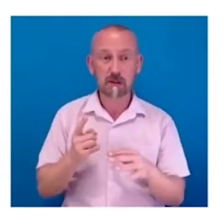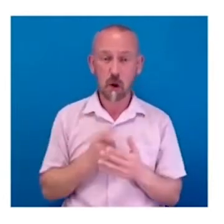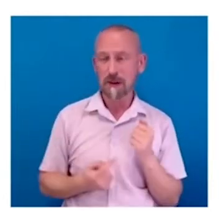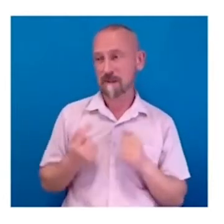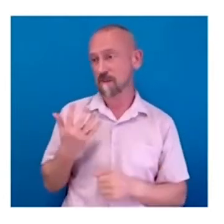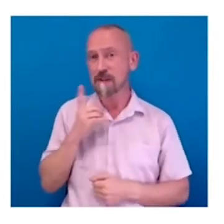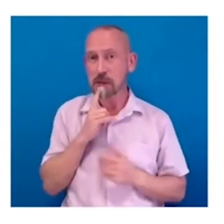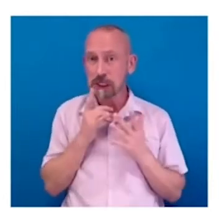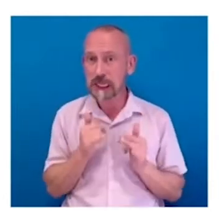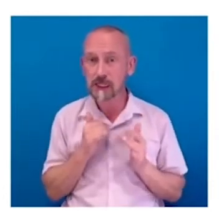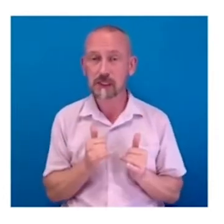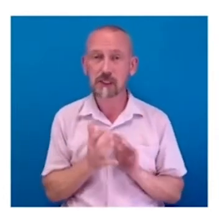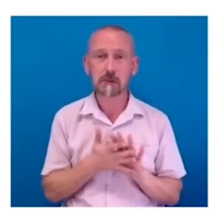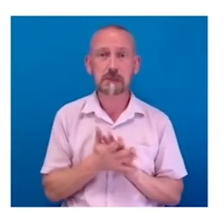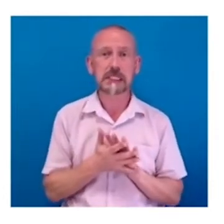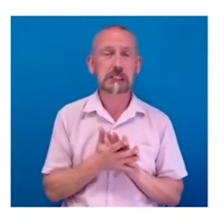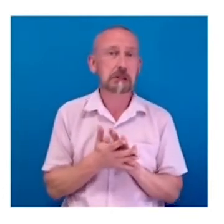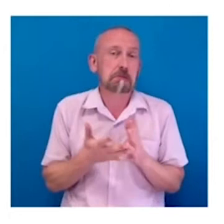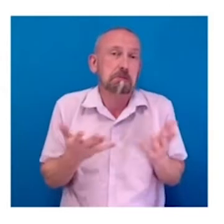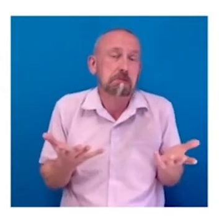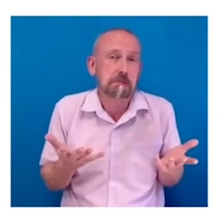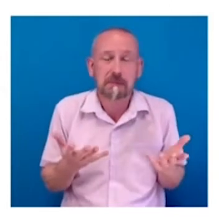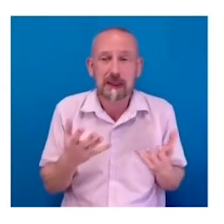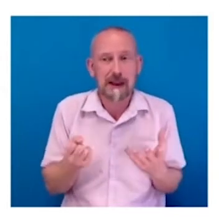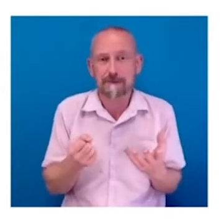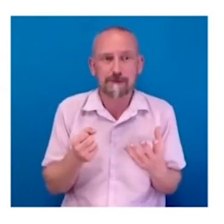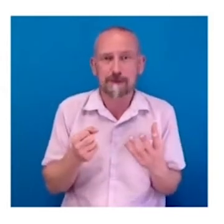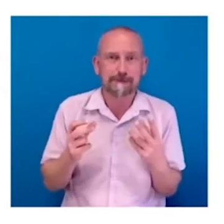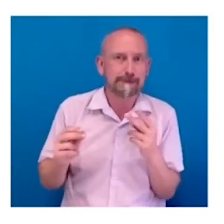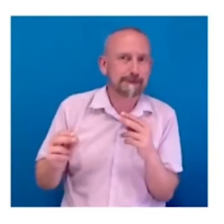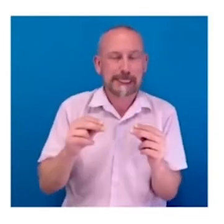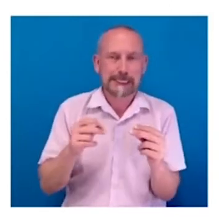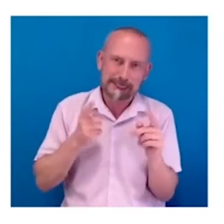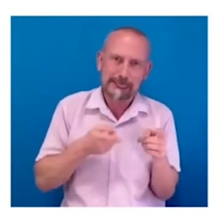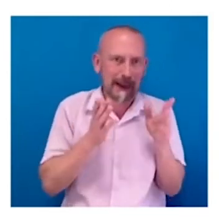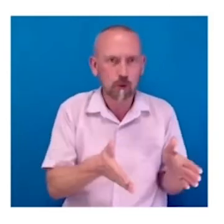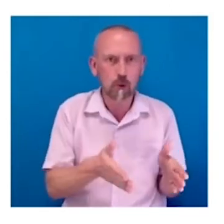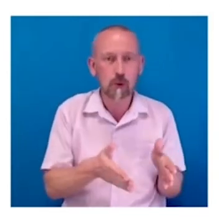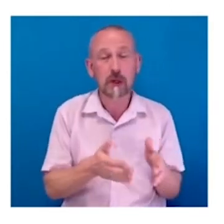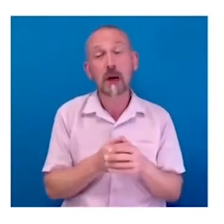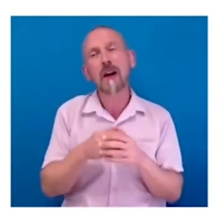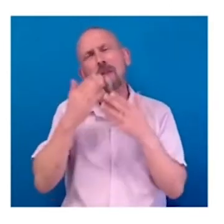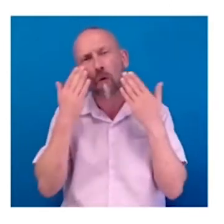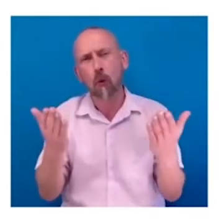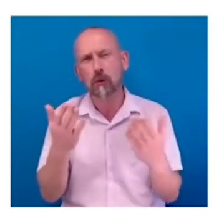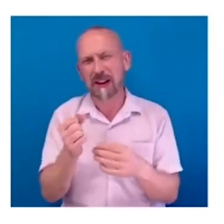built up around that. And, of course, Comic Sans, which, you know, if you want everything to look like a nursery newsletter, is a brilliant choice.